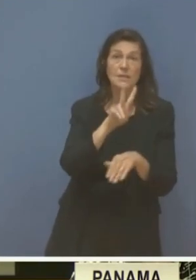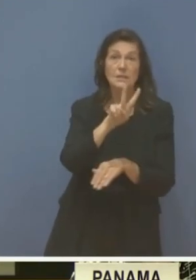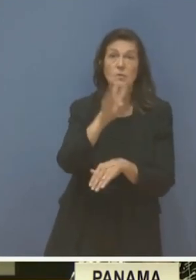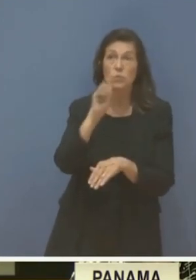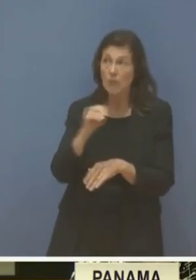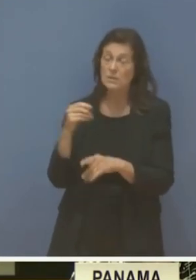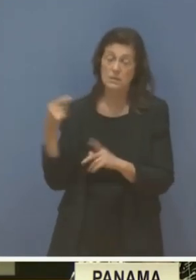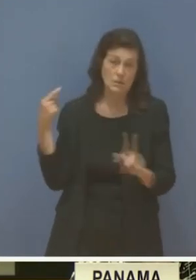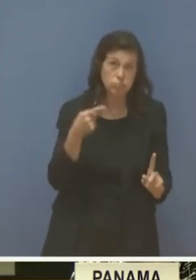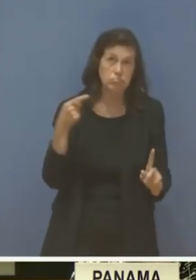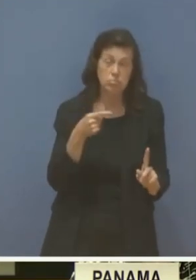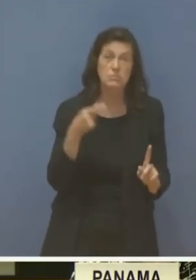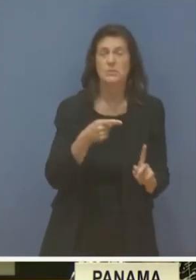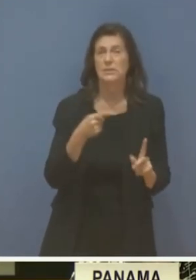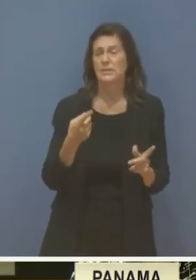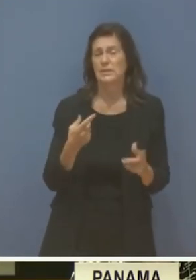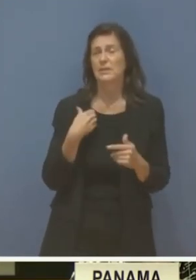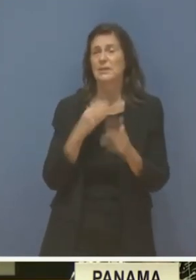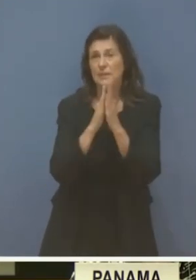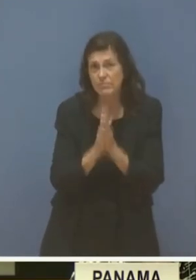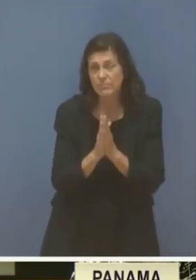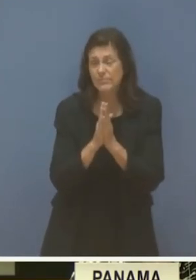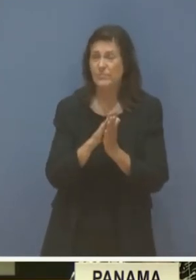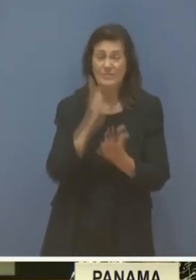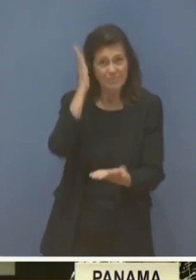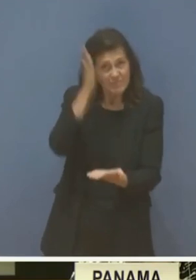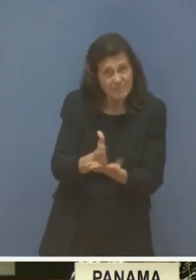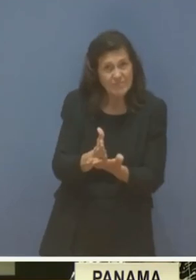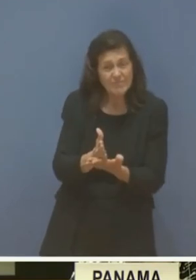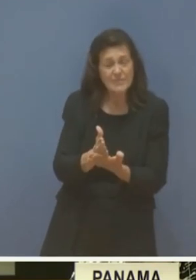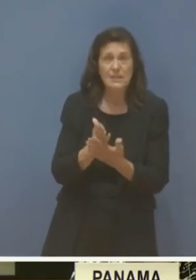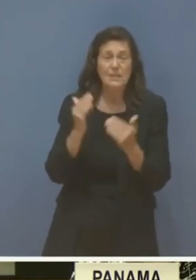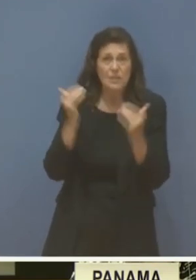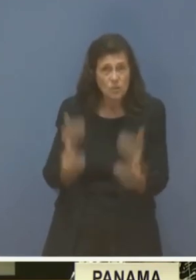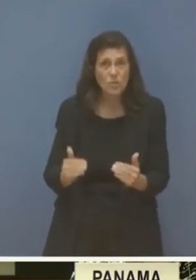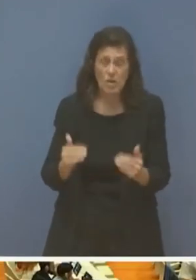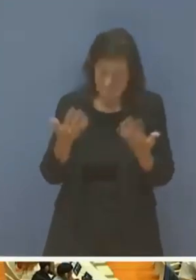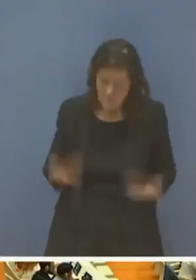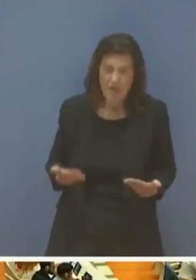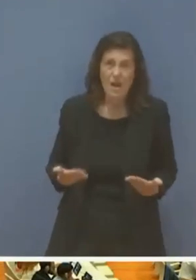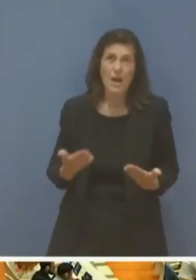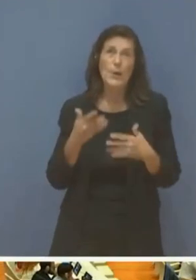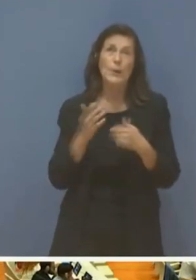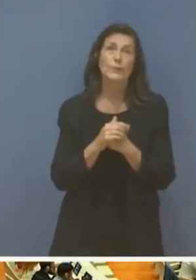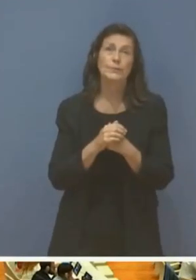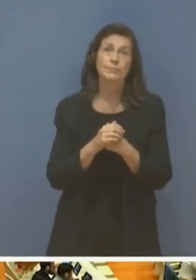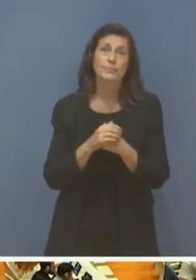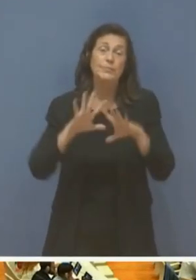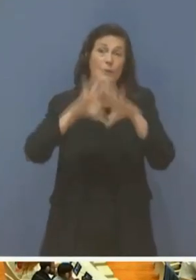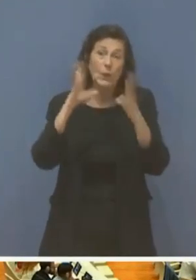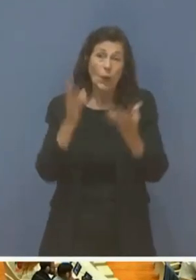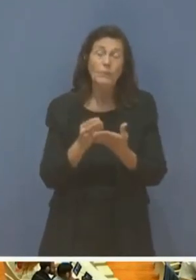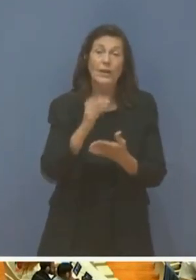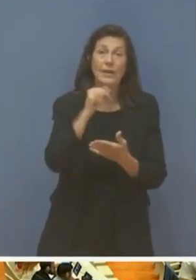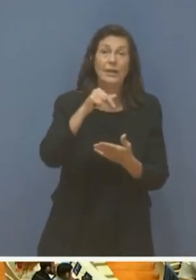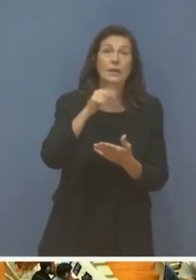of this must assess initially. Azerbaijan must withdraw from all of the indigenous territories that it occupies in conformity